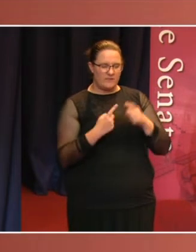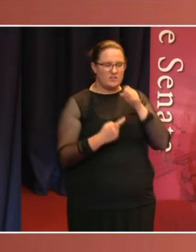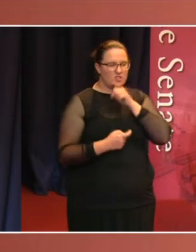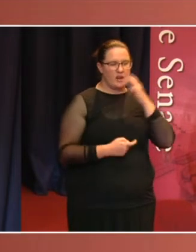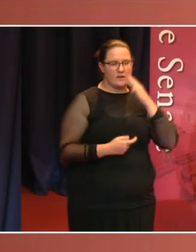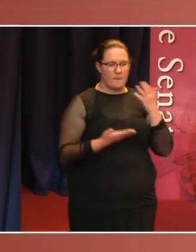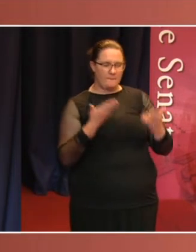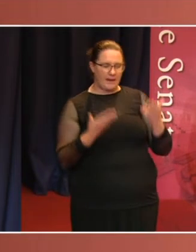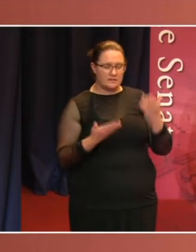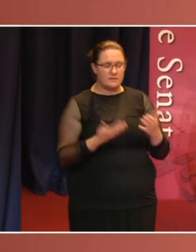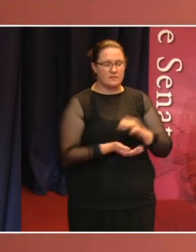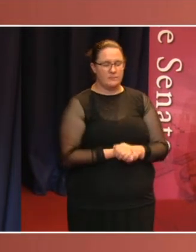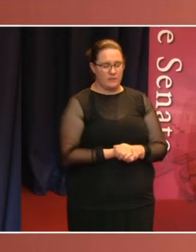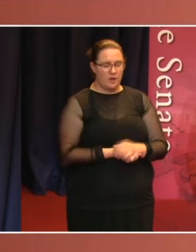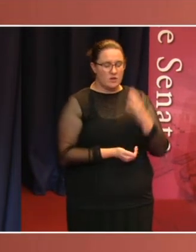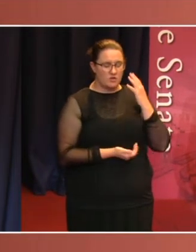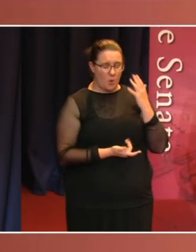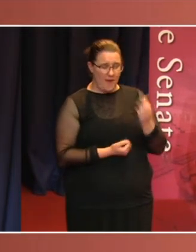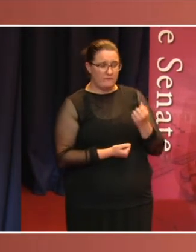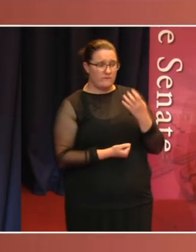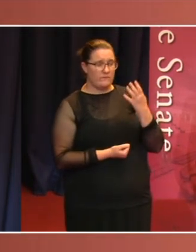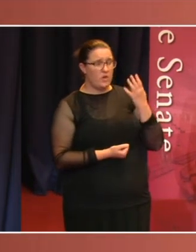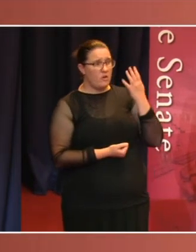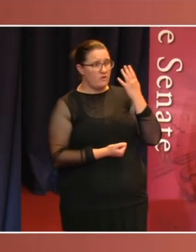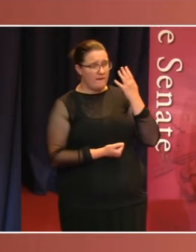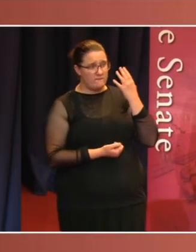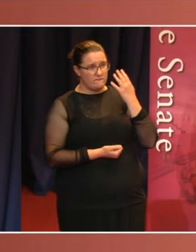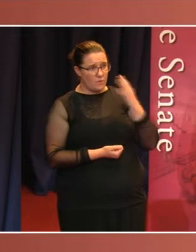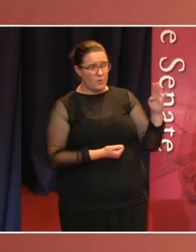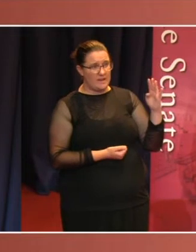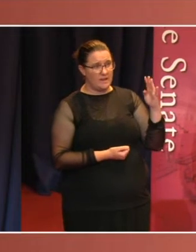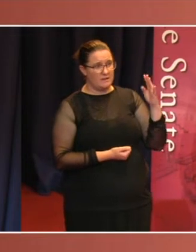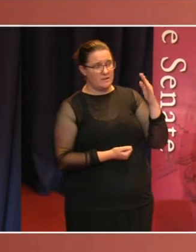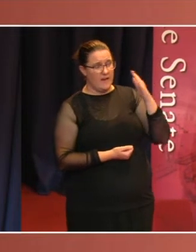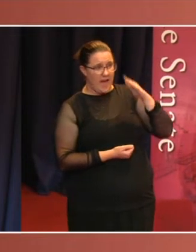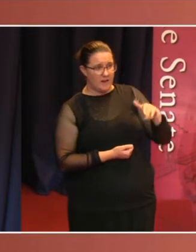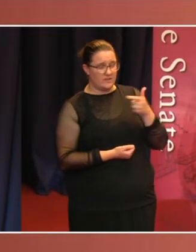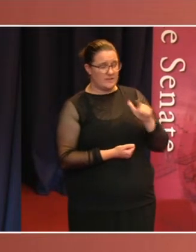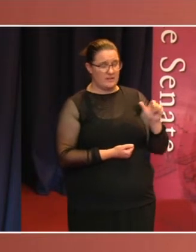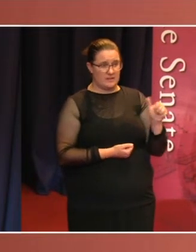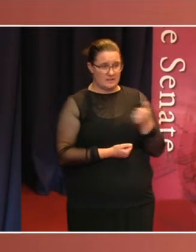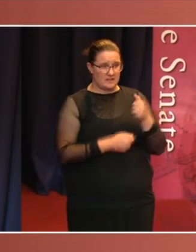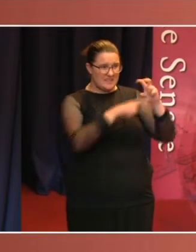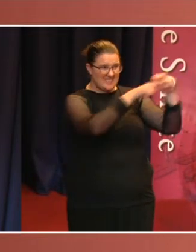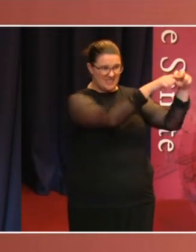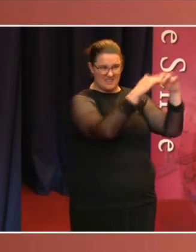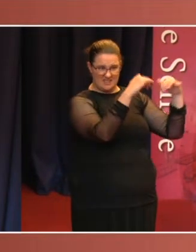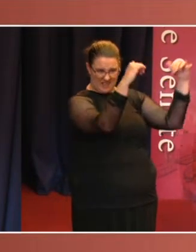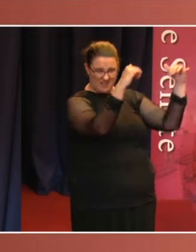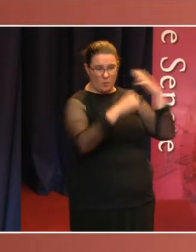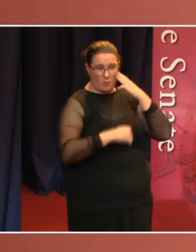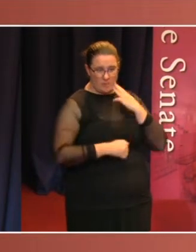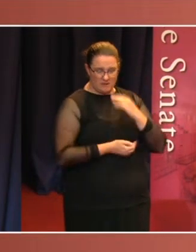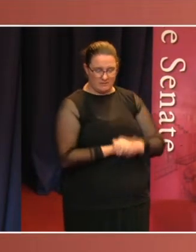40 of the 76 Senate seats, or 53%, but only 47 of the